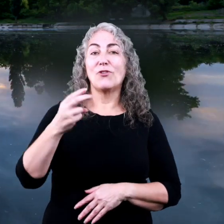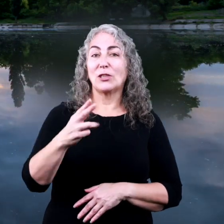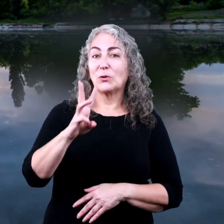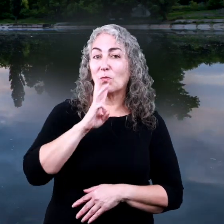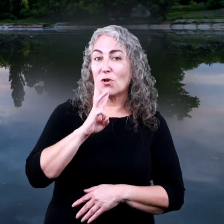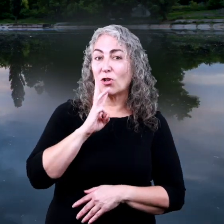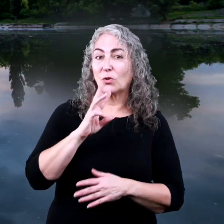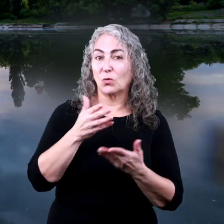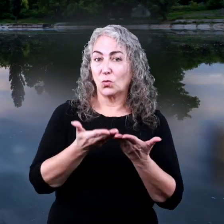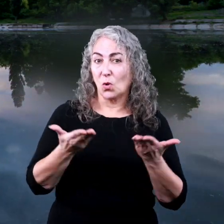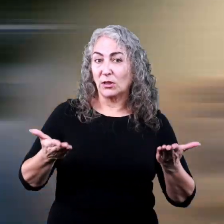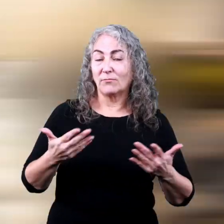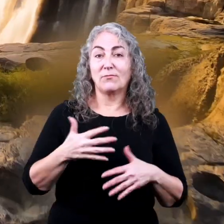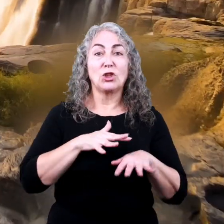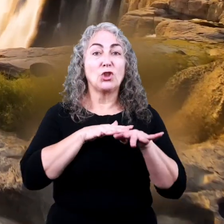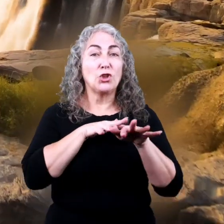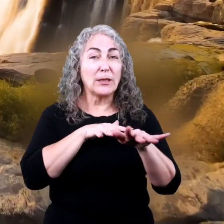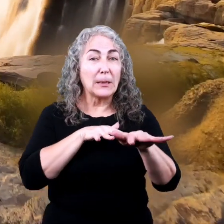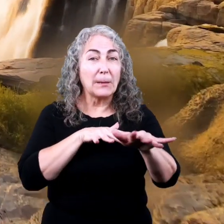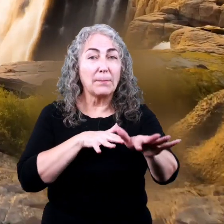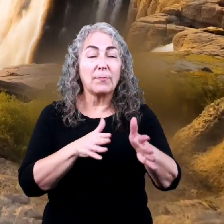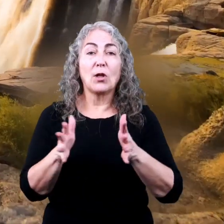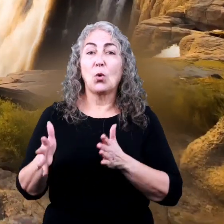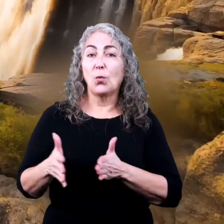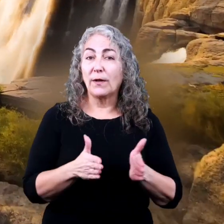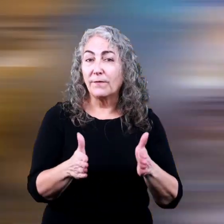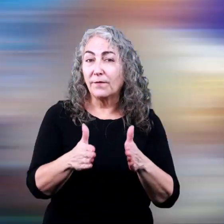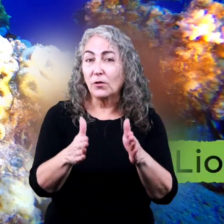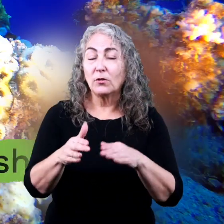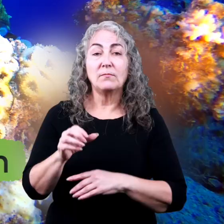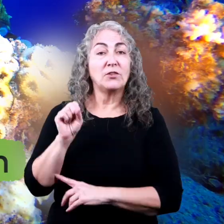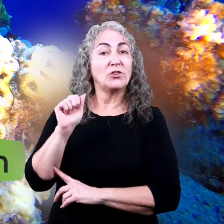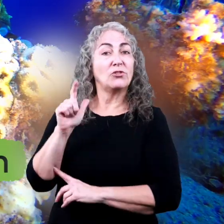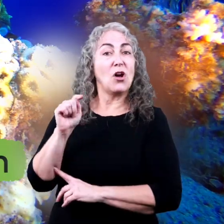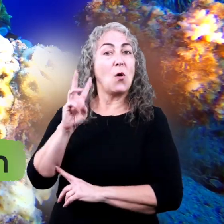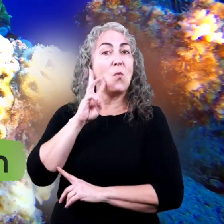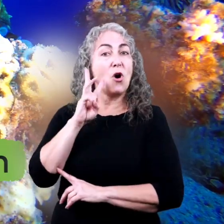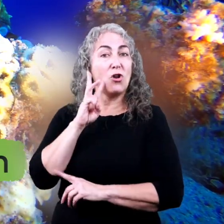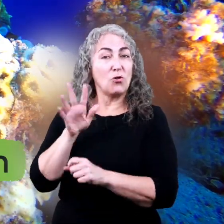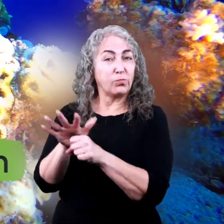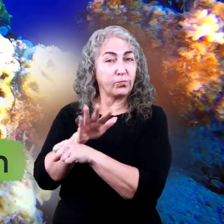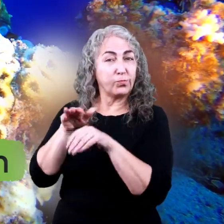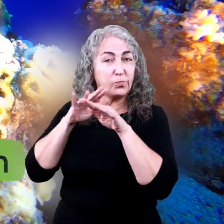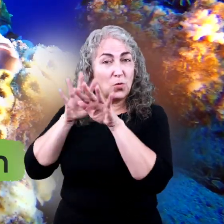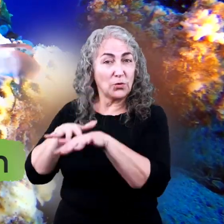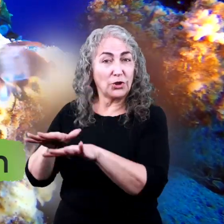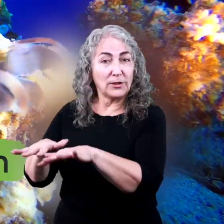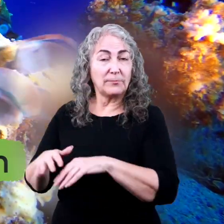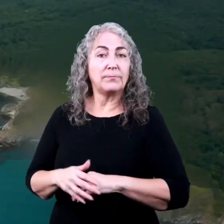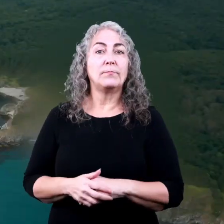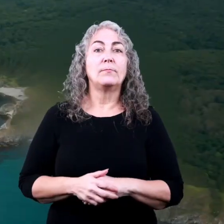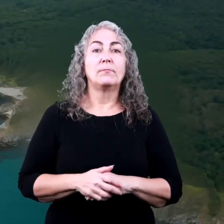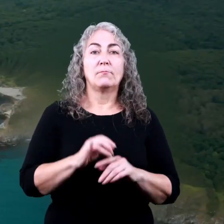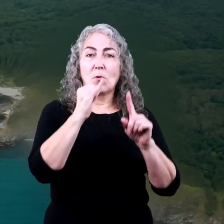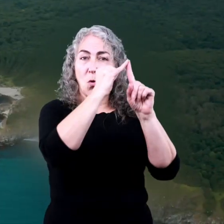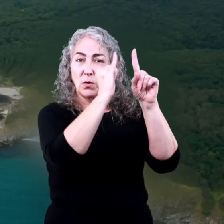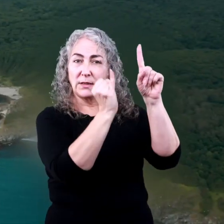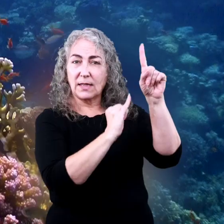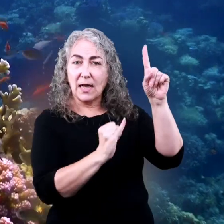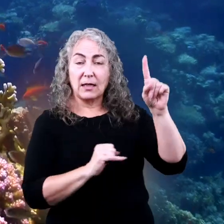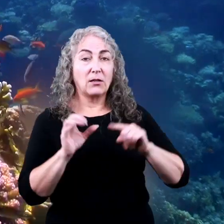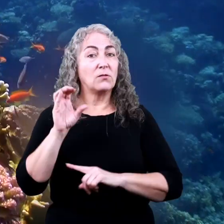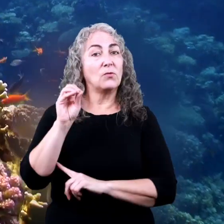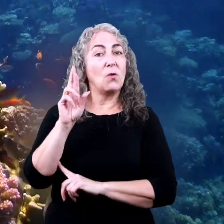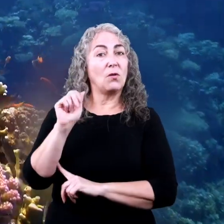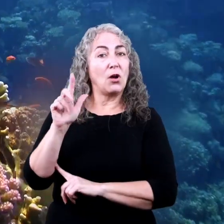like lakes, streams, and rivers, and saltwater-filled oceans, with their coastlines